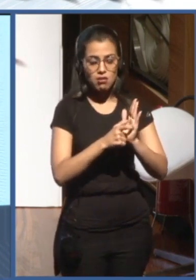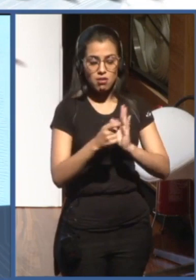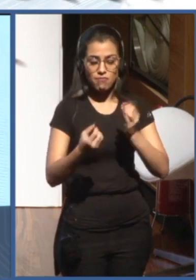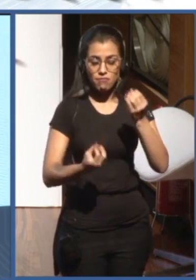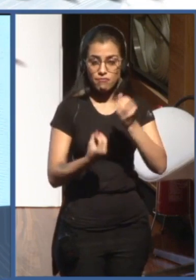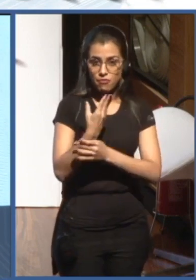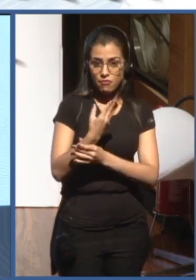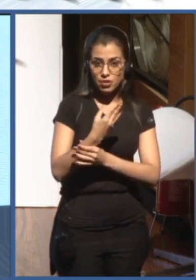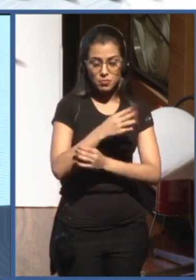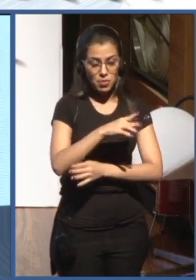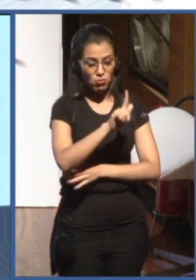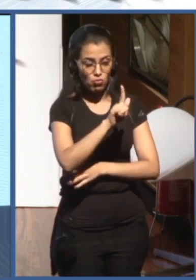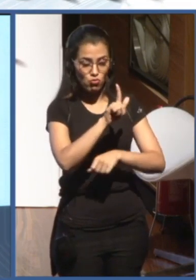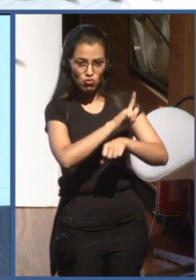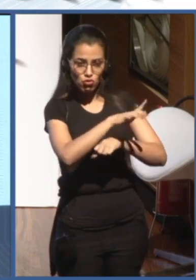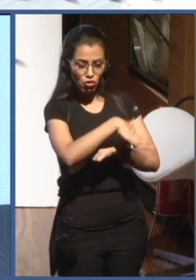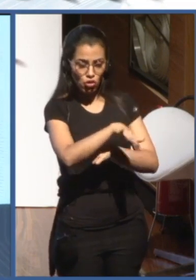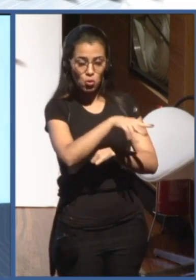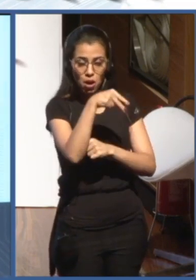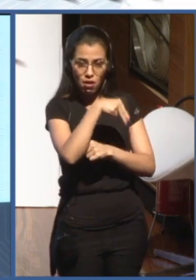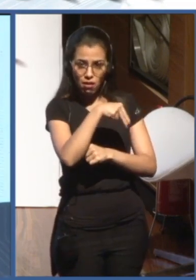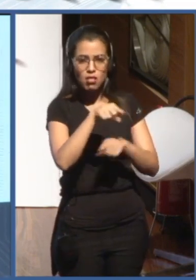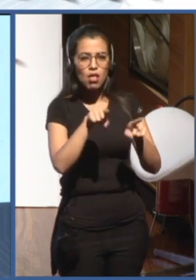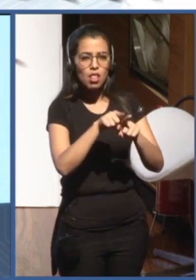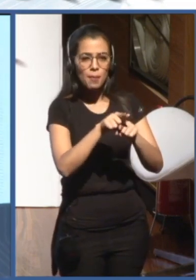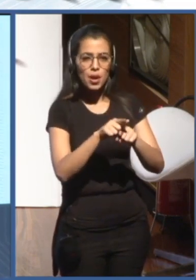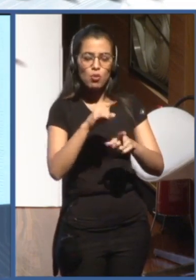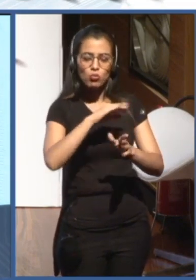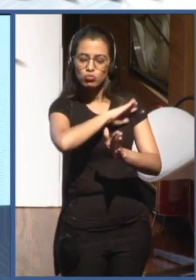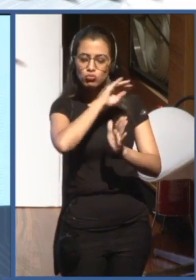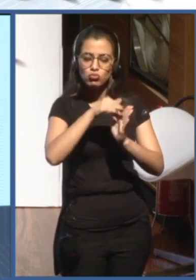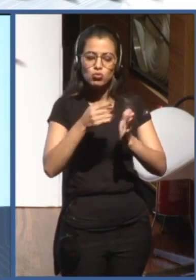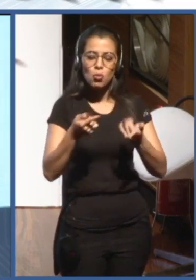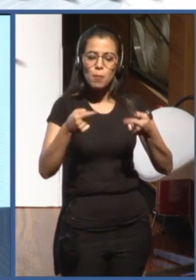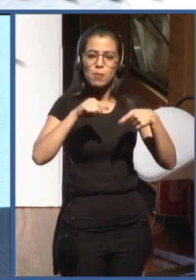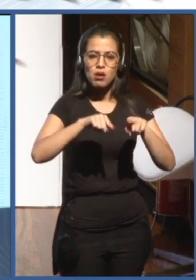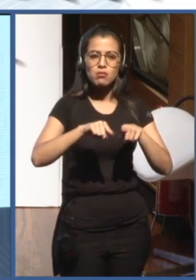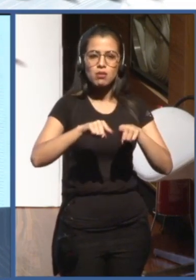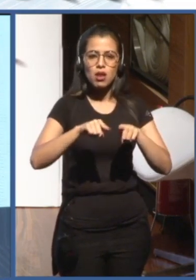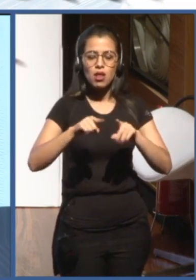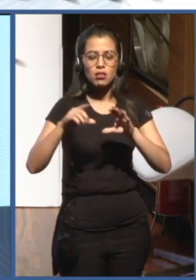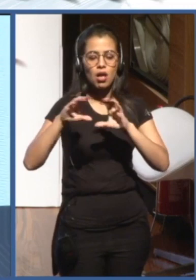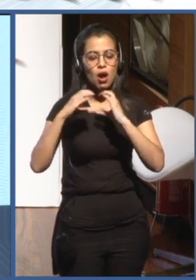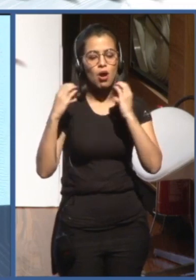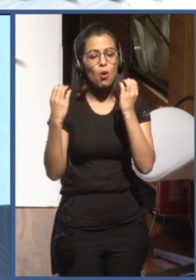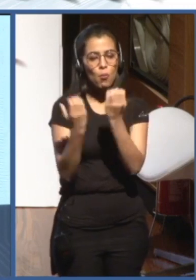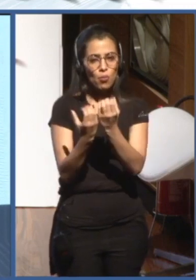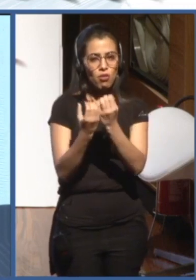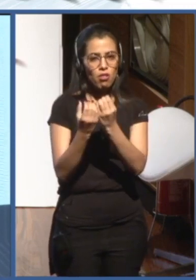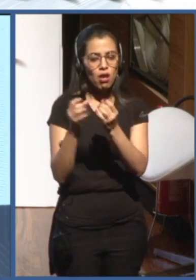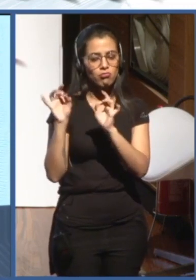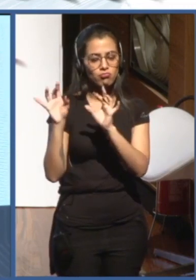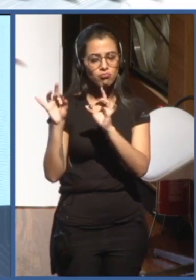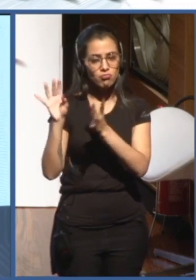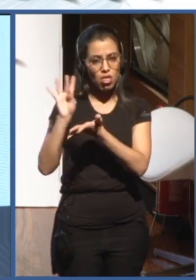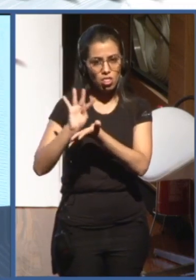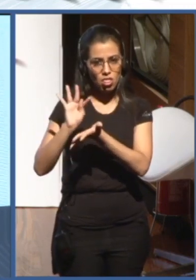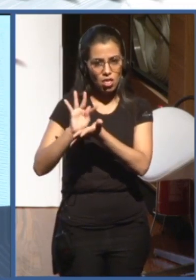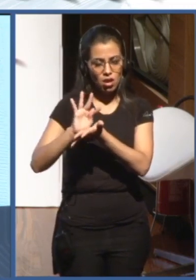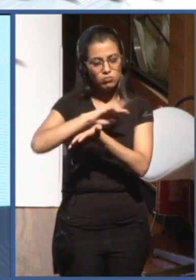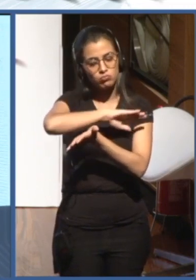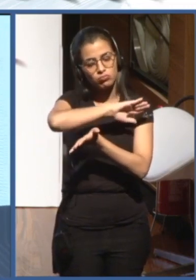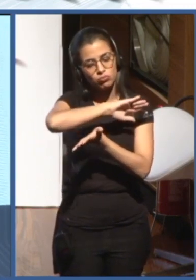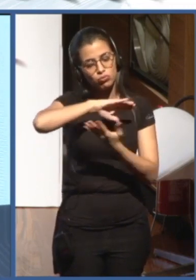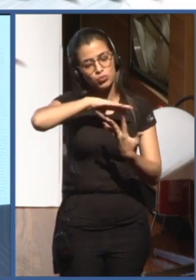and many other partners from civil society and the technical community around the world. So in this regard, it is my pleasure to invite to the stage